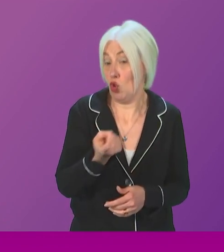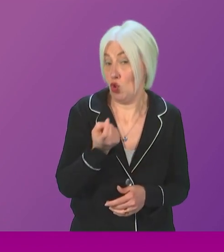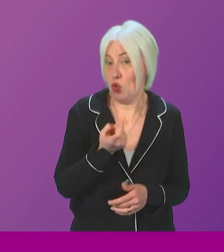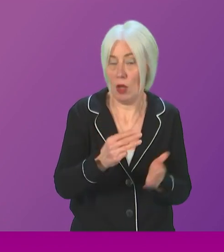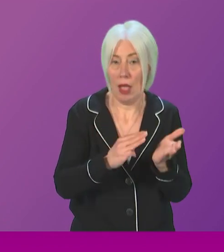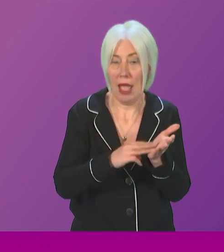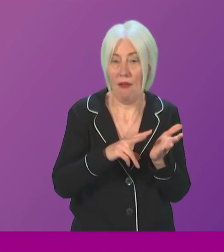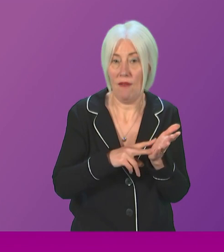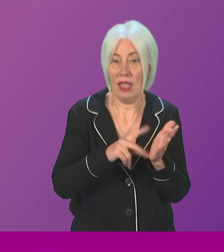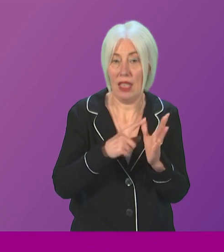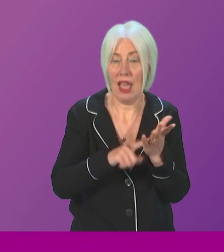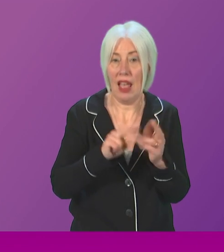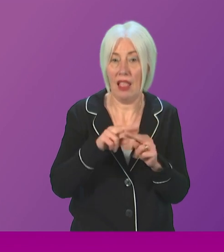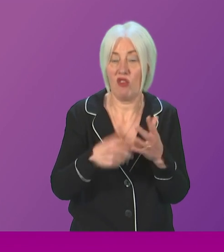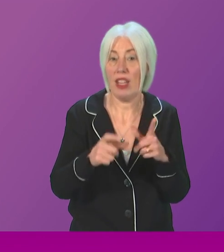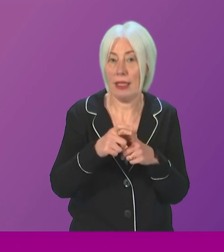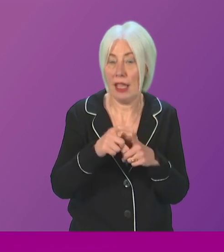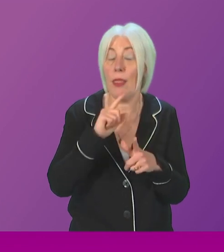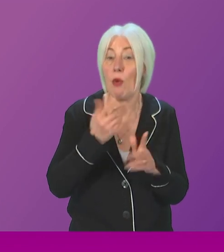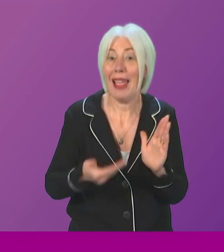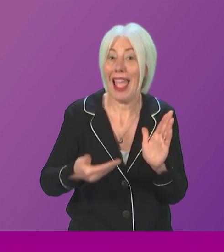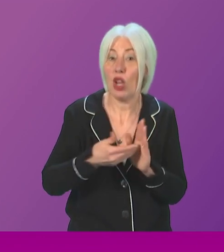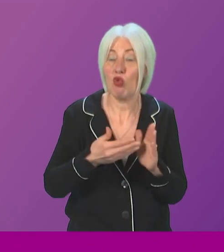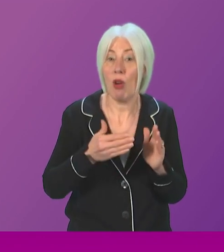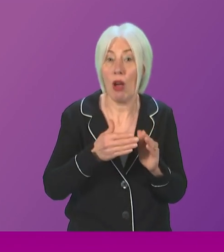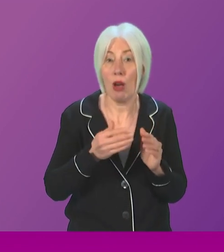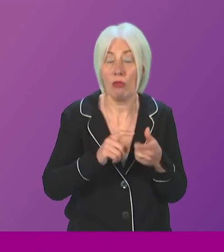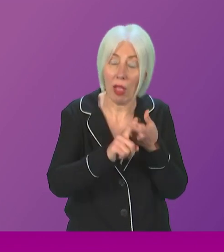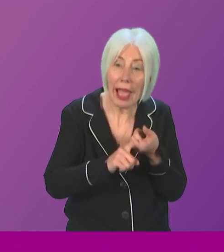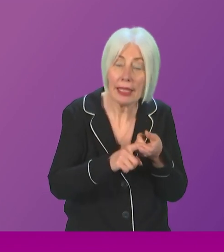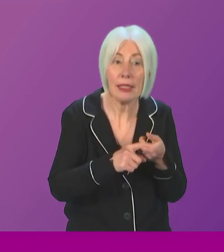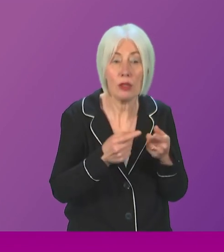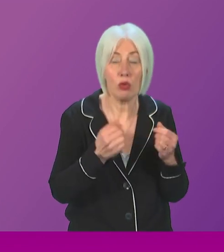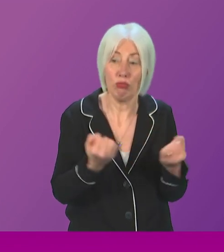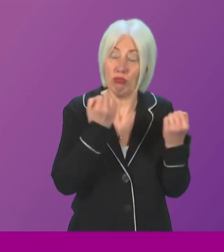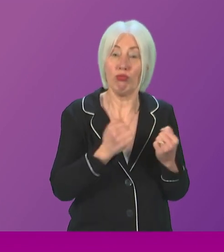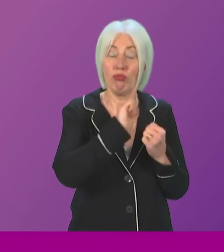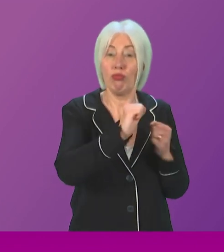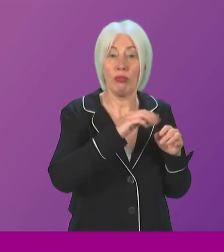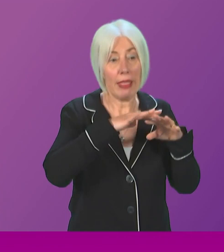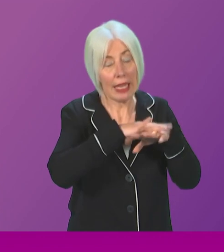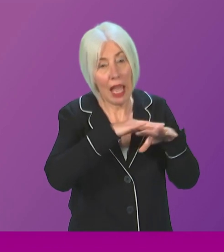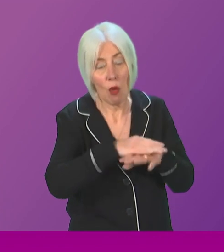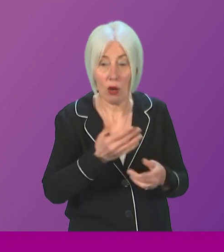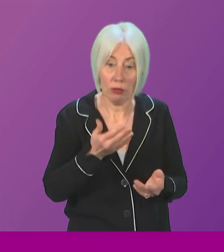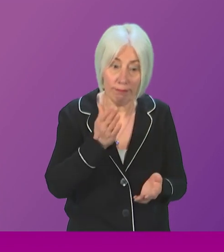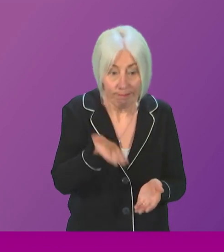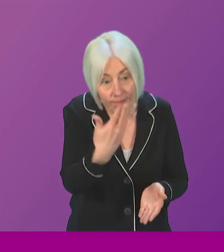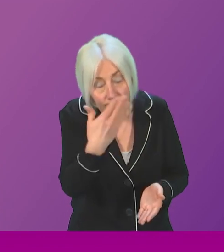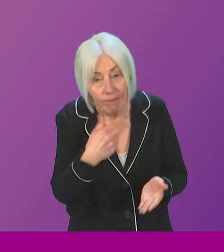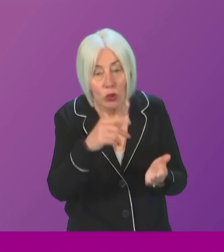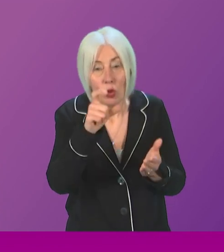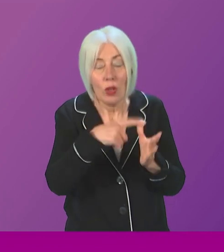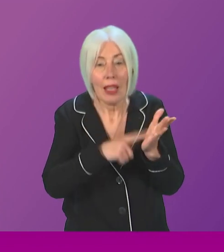MV Alfred in service, providing some additional resilience to the network. In the meantime, we'll continue to press CalMAC to consider all options